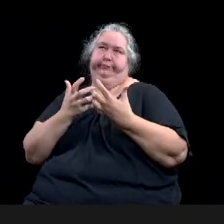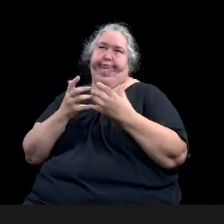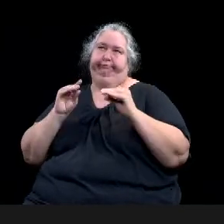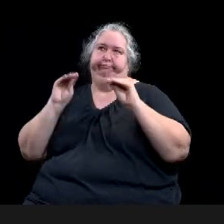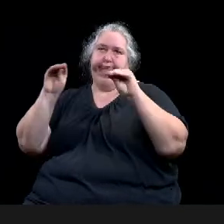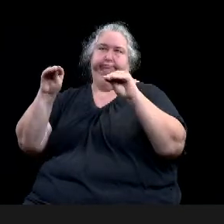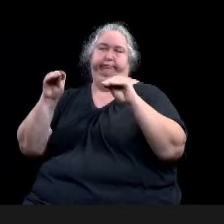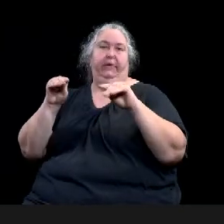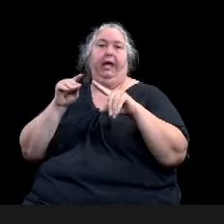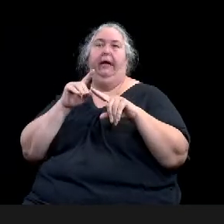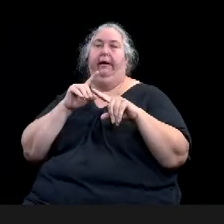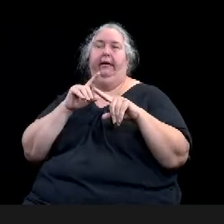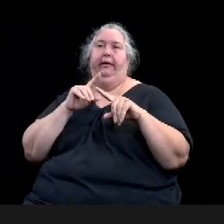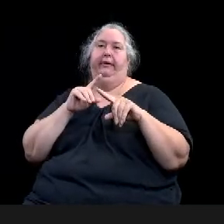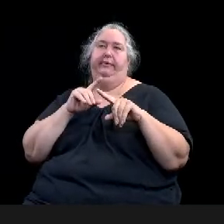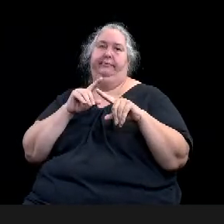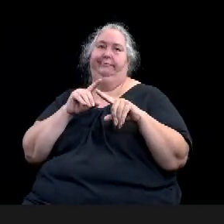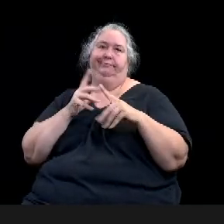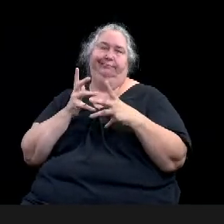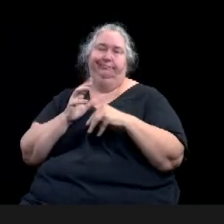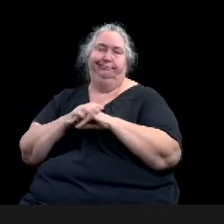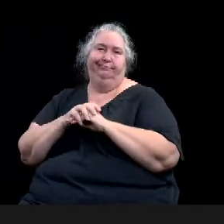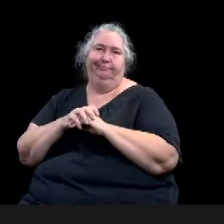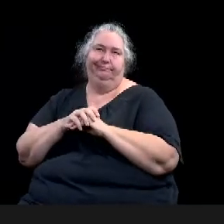or volunteer time, depending on the project.